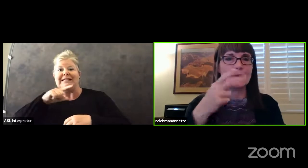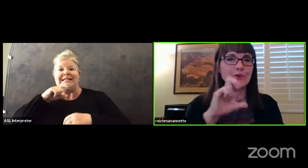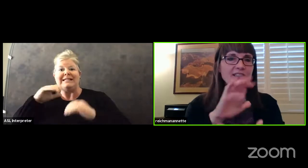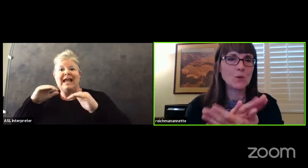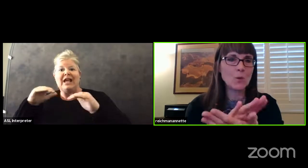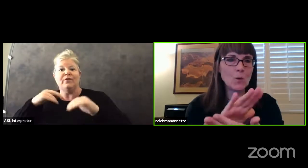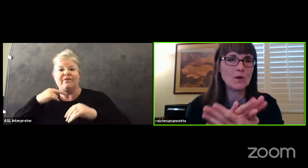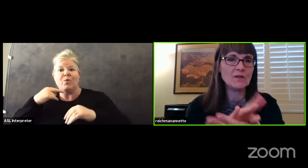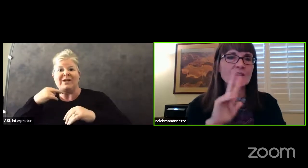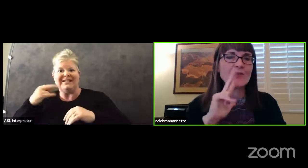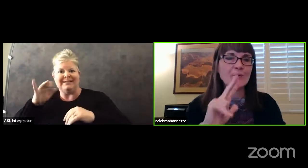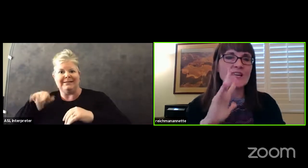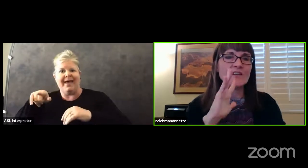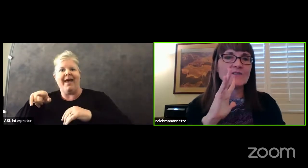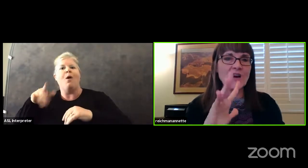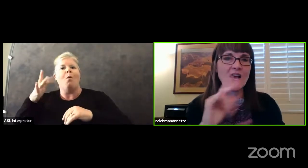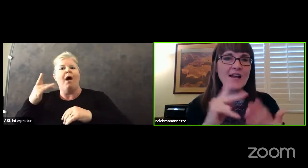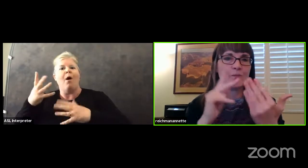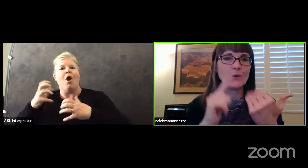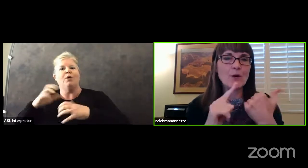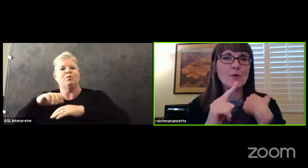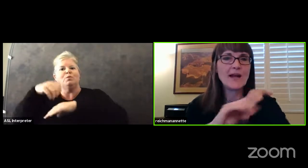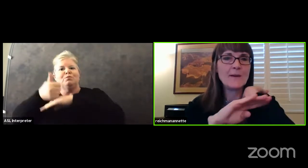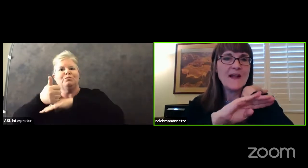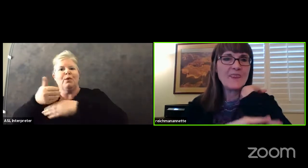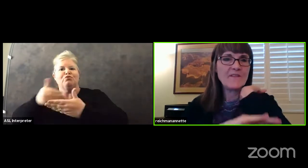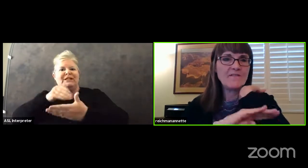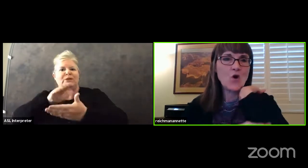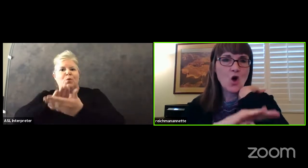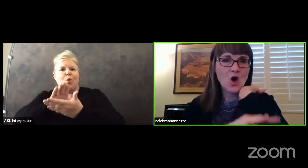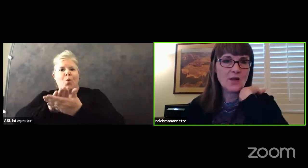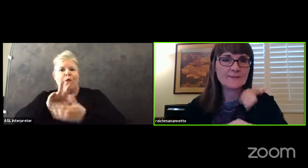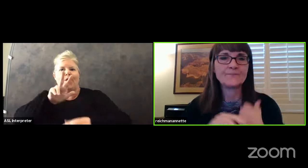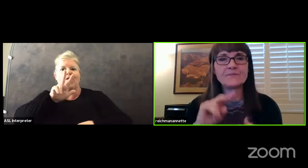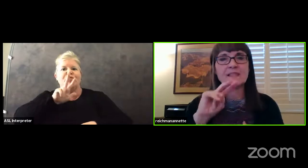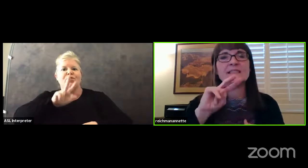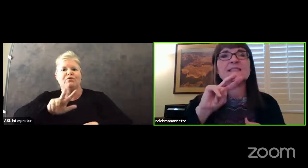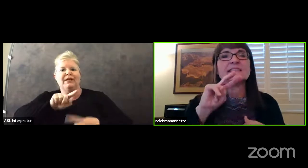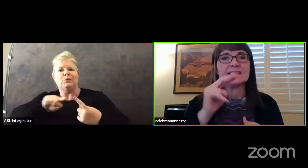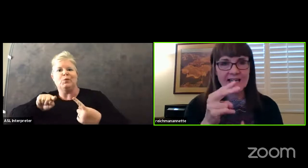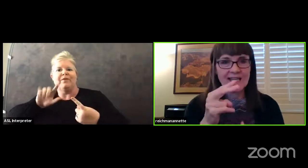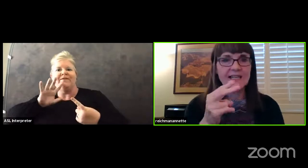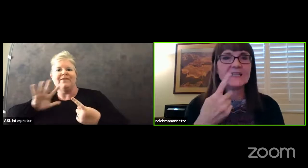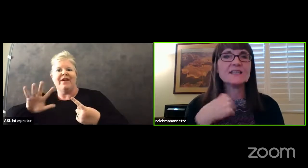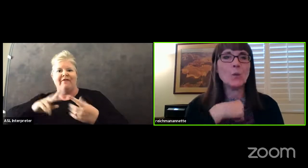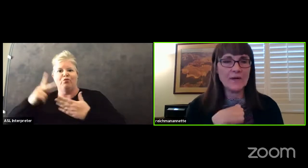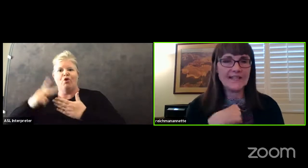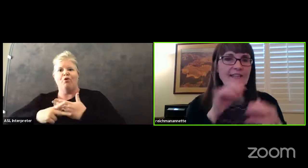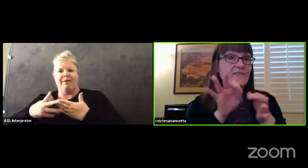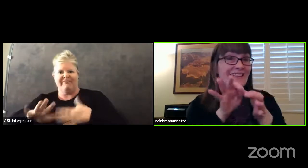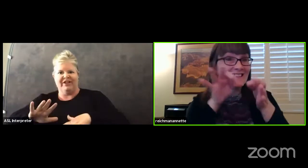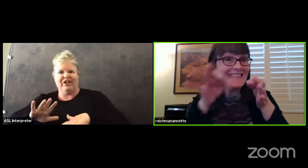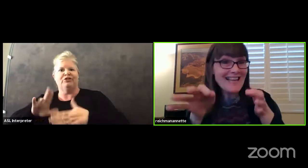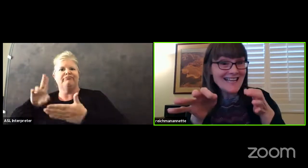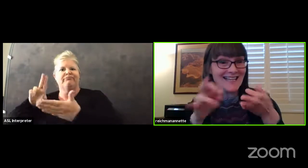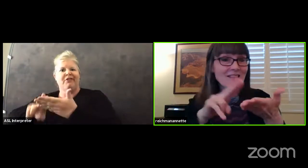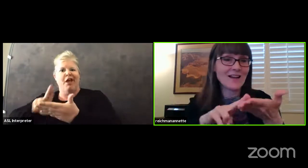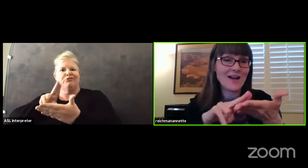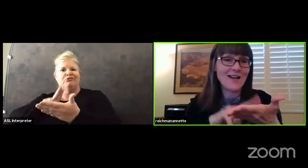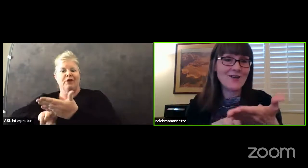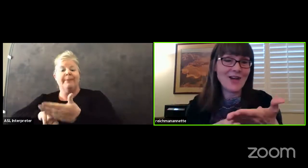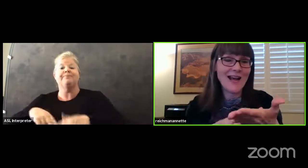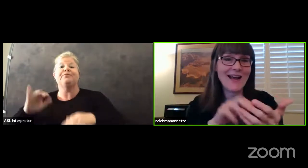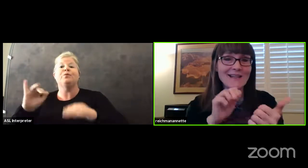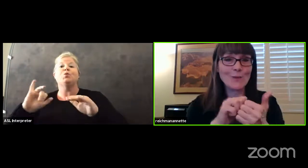a preschool three to five program in the fall. Second, we extended